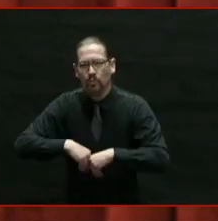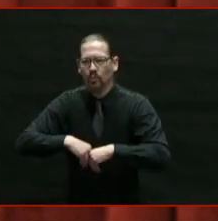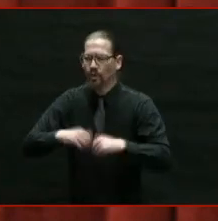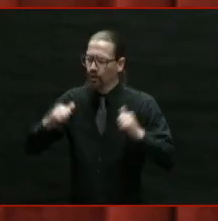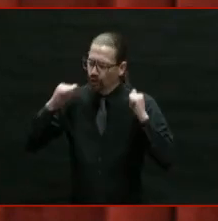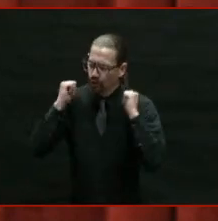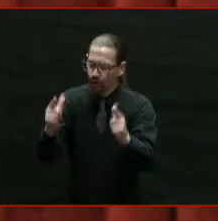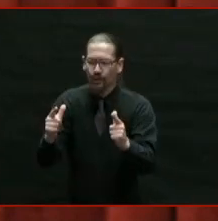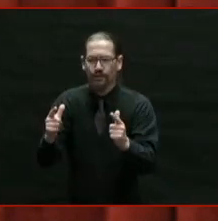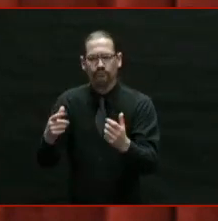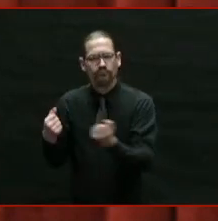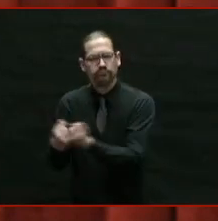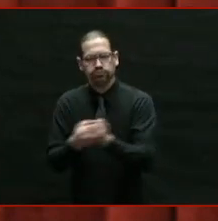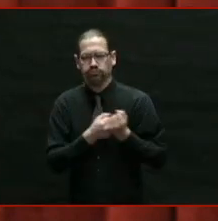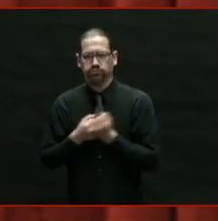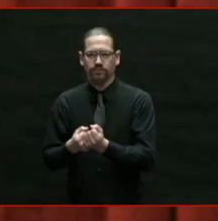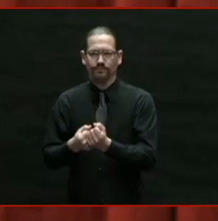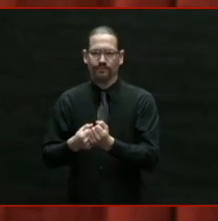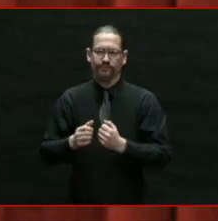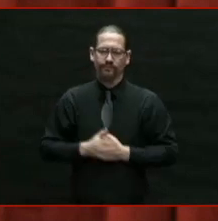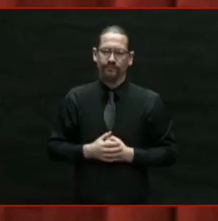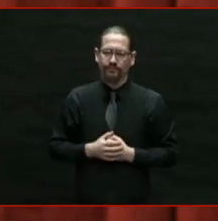This past Monday